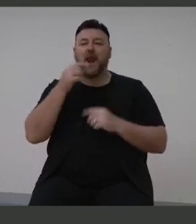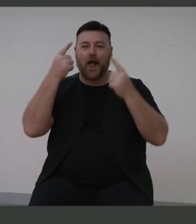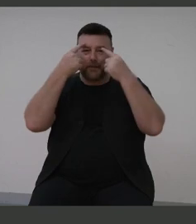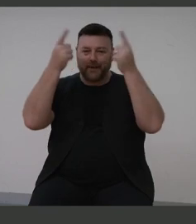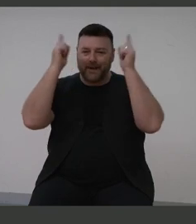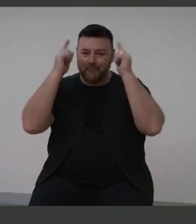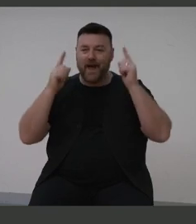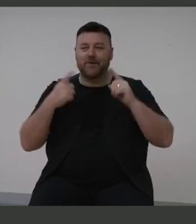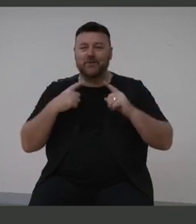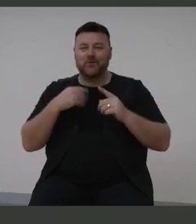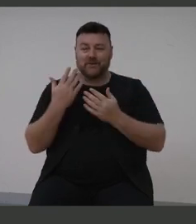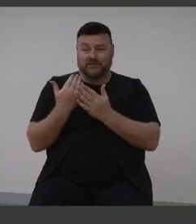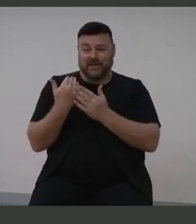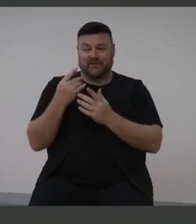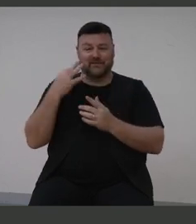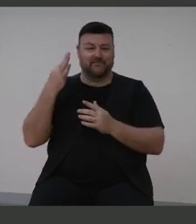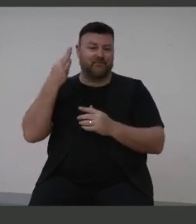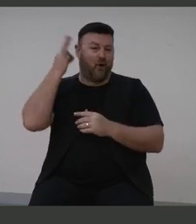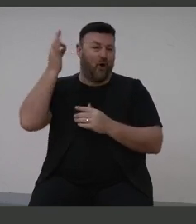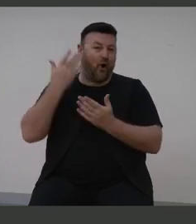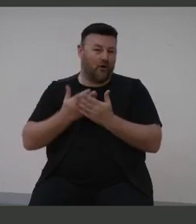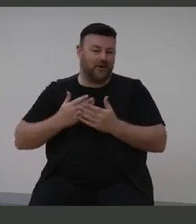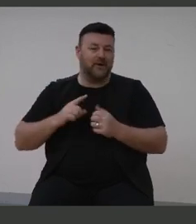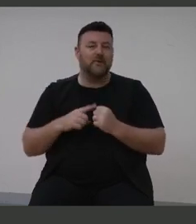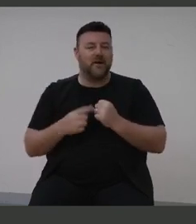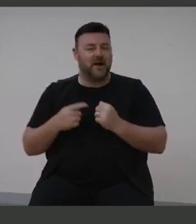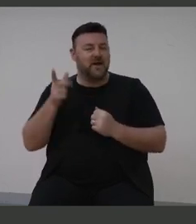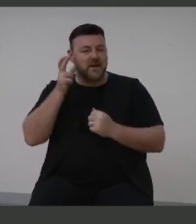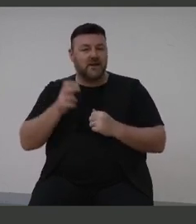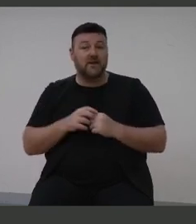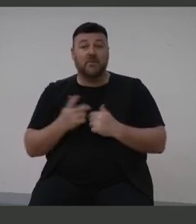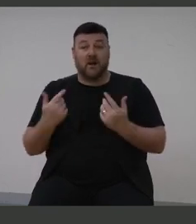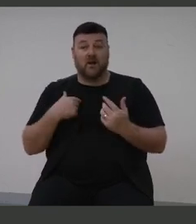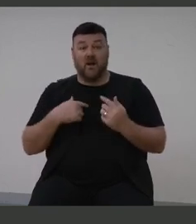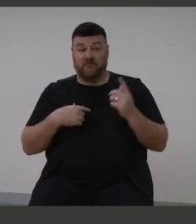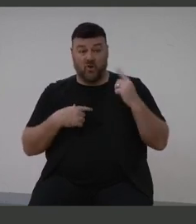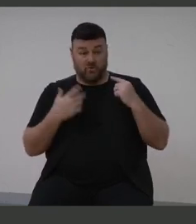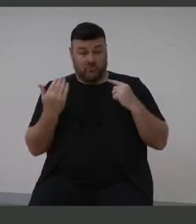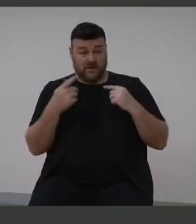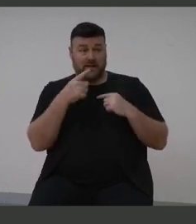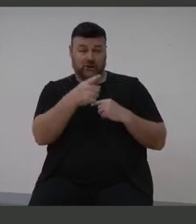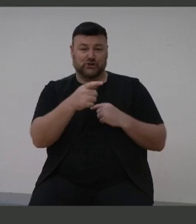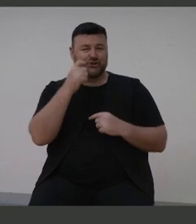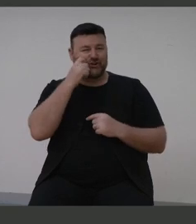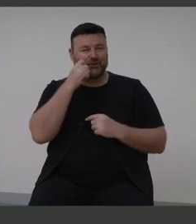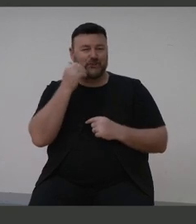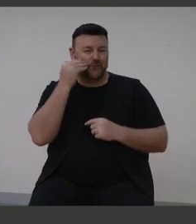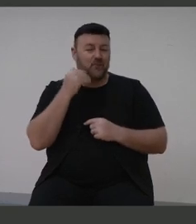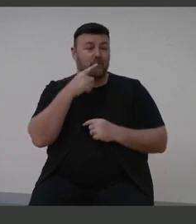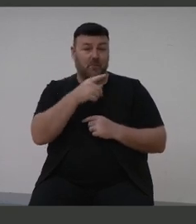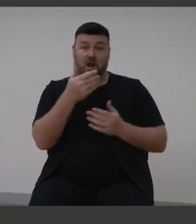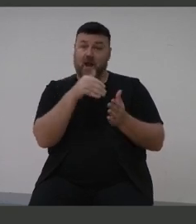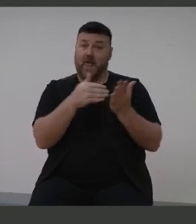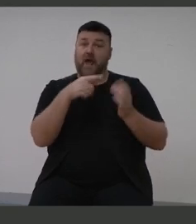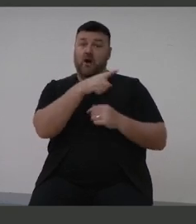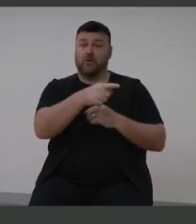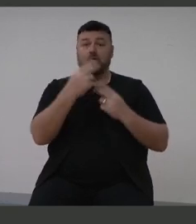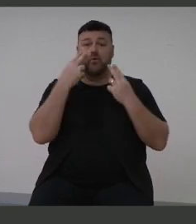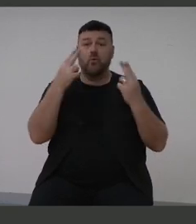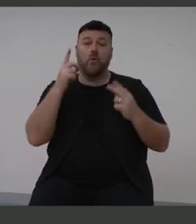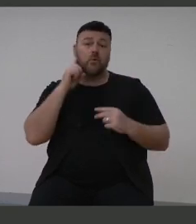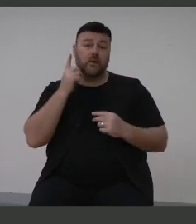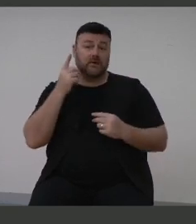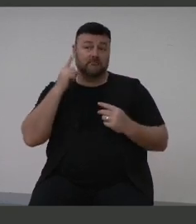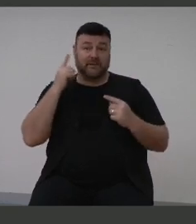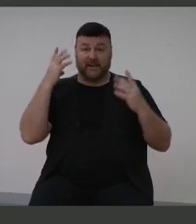that will improve. Even from all reports is that her hearing is back to normal and she was very, very cheeky. But just great to be able to see